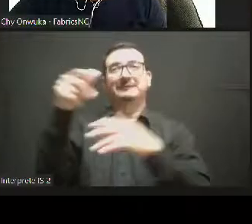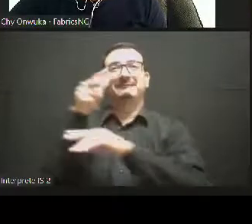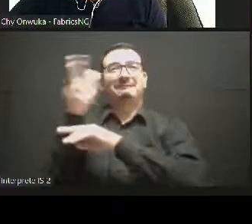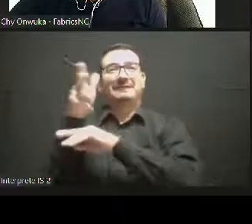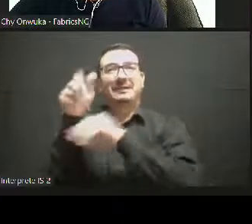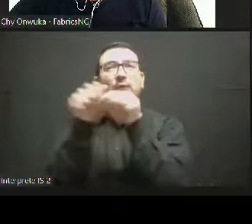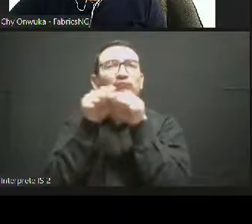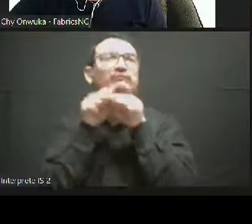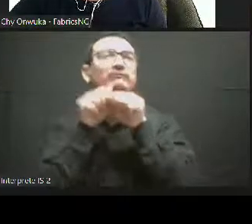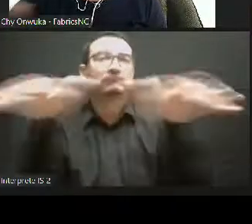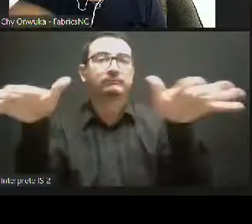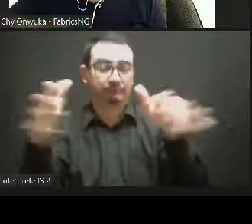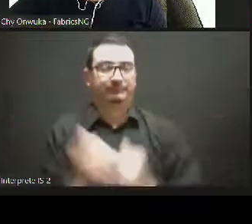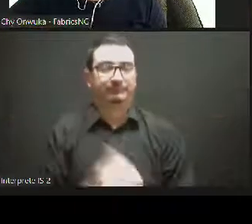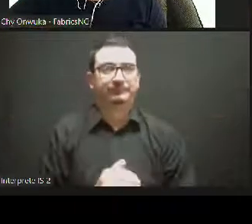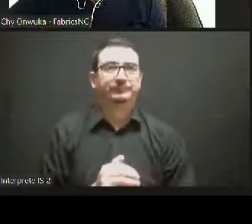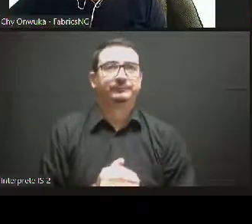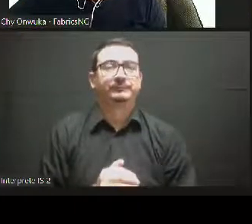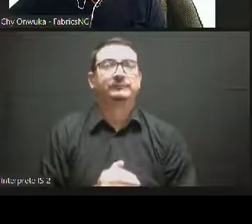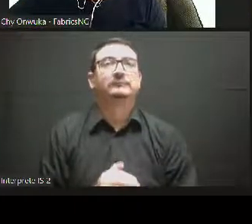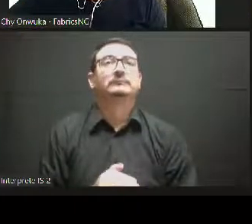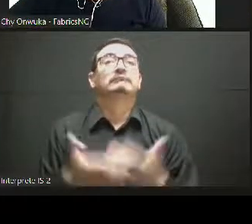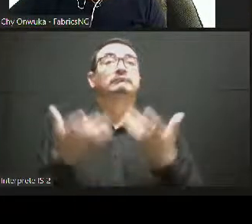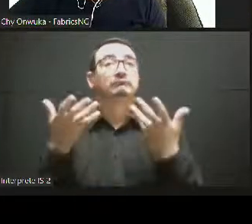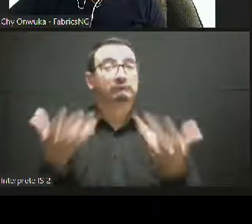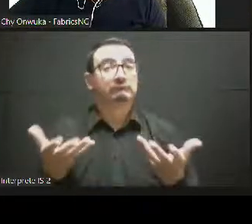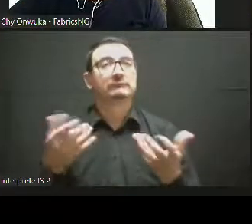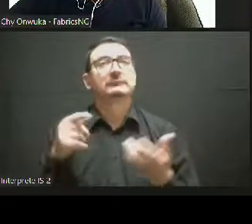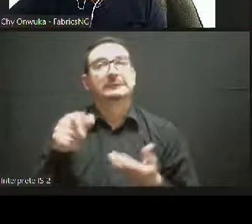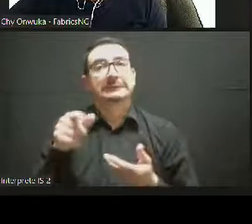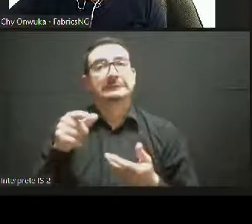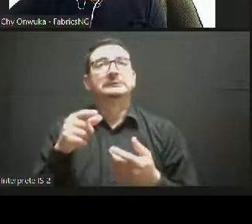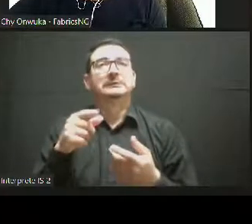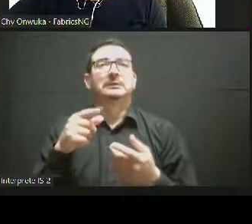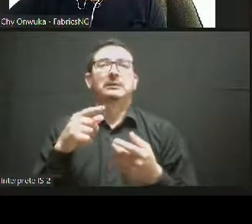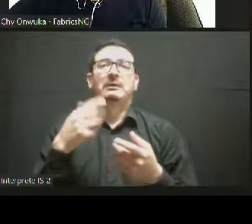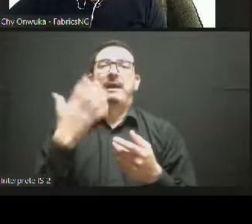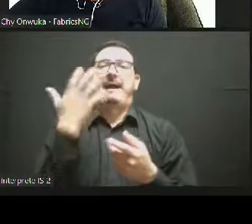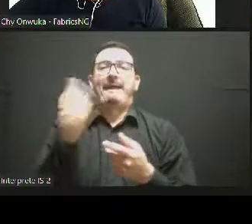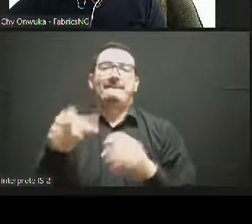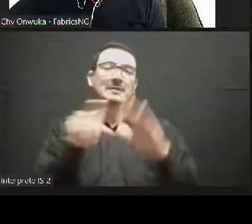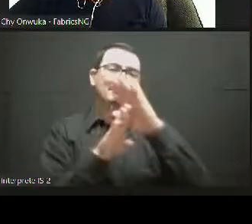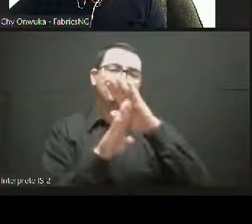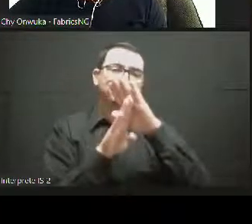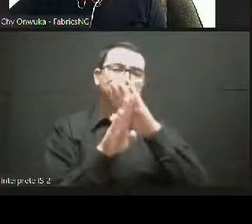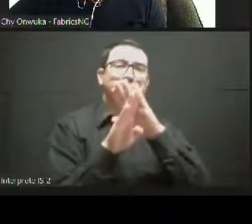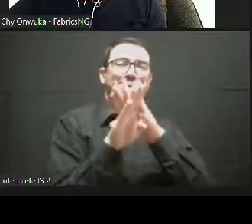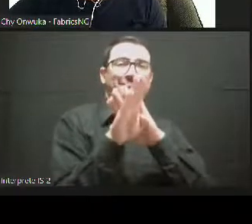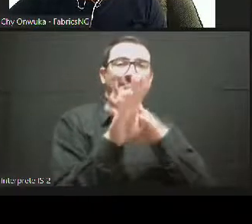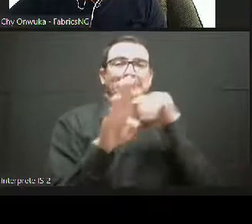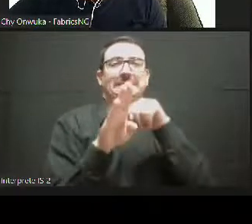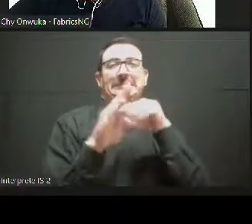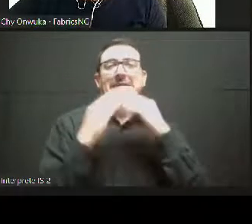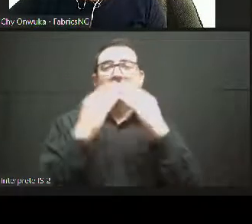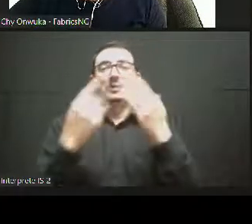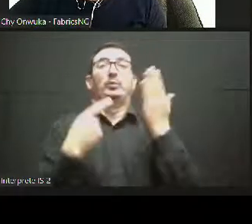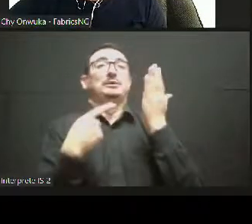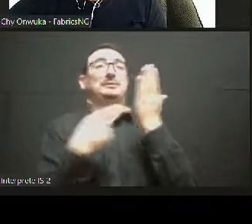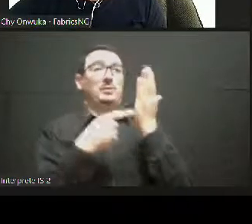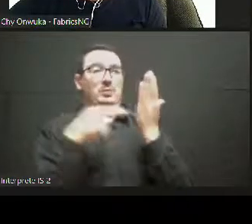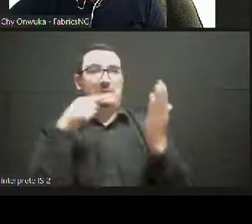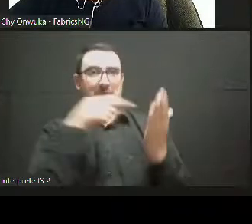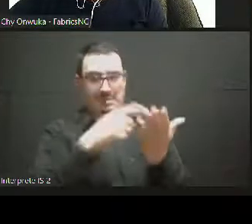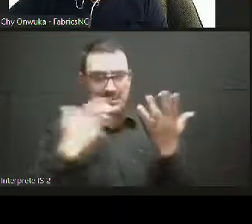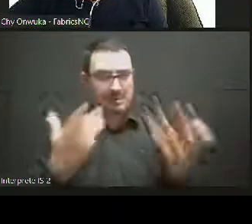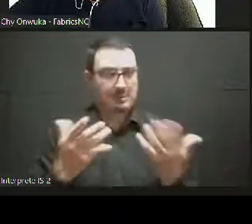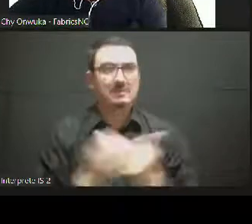to see that in the constitutions of some of the African countries acknowledge intellectual, uh, property